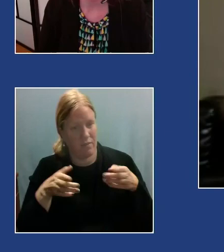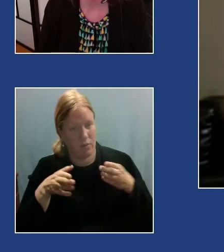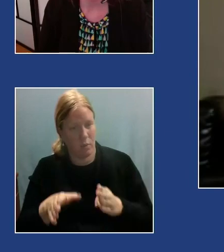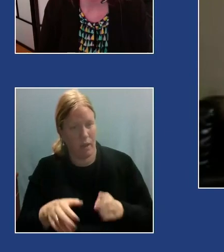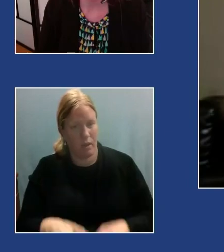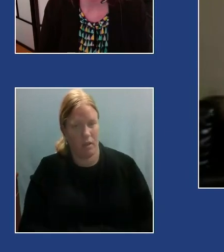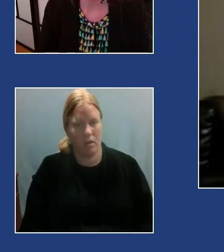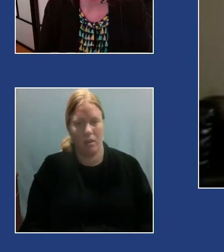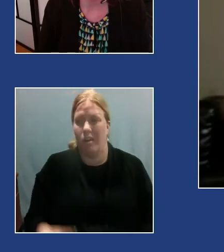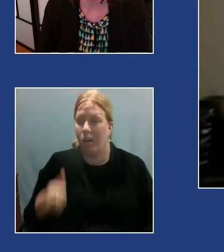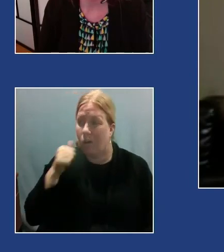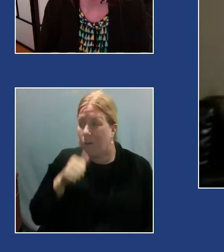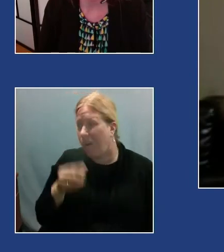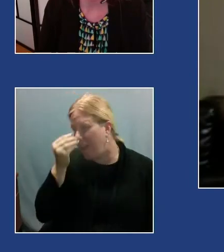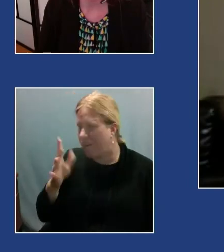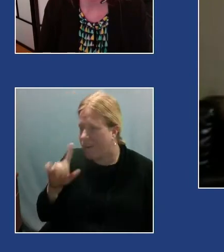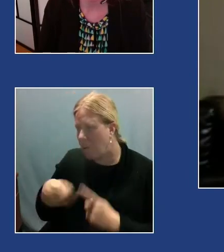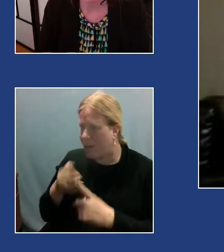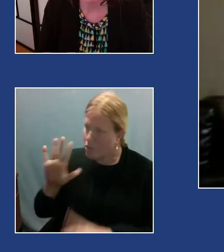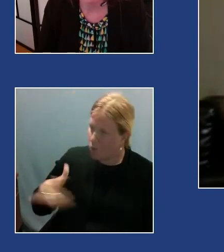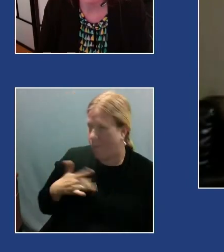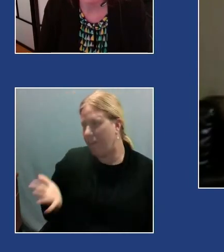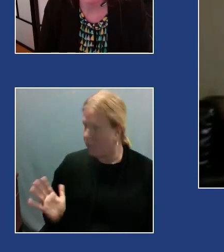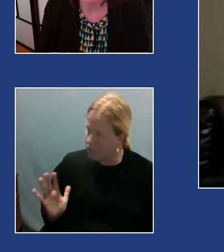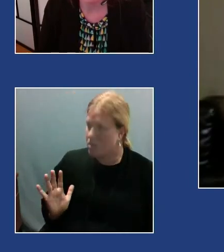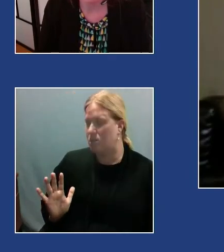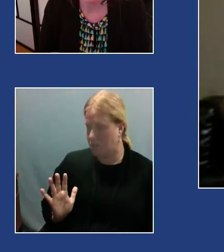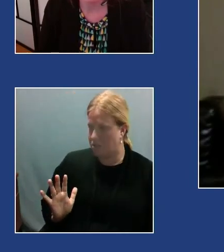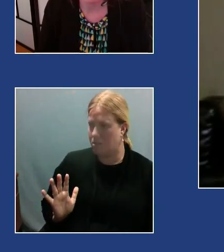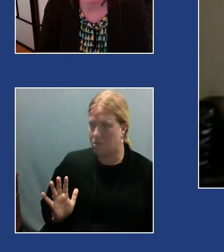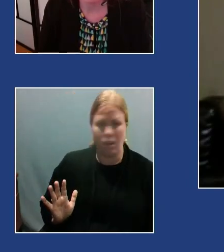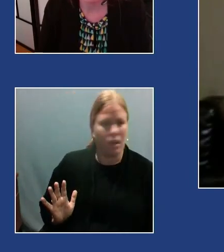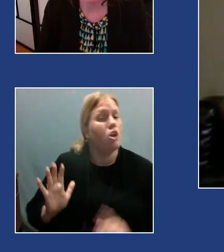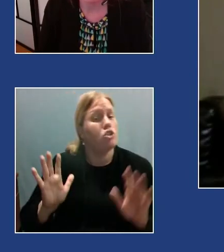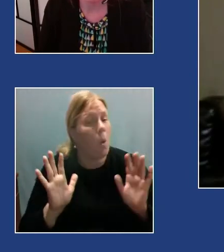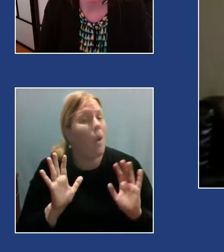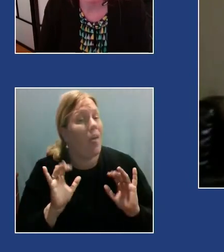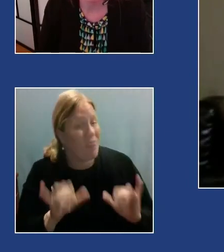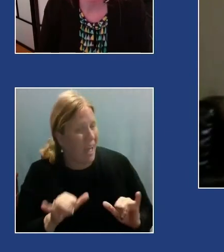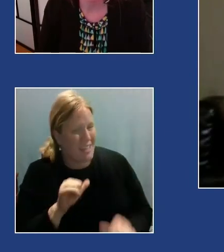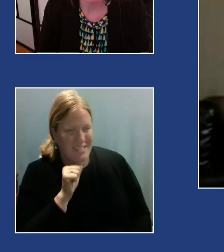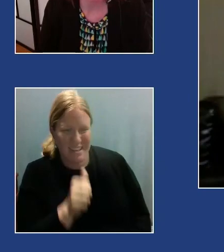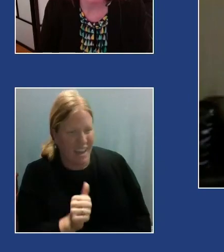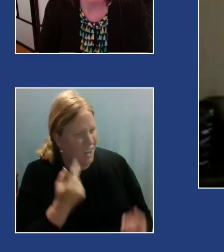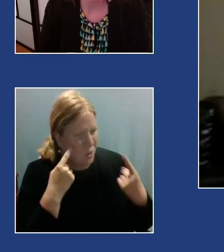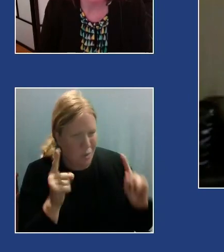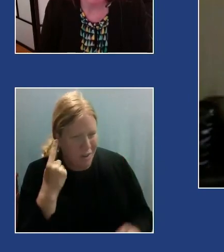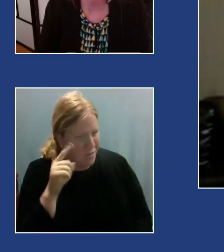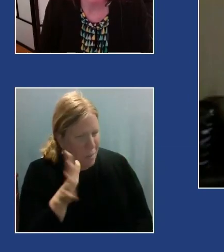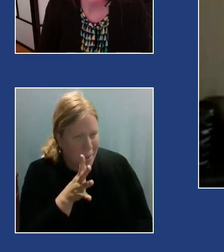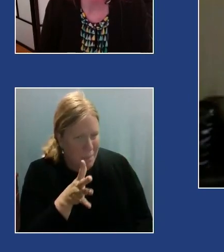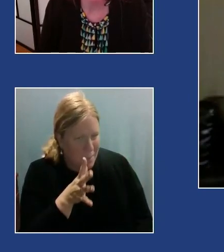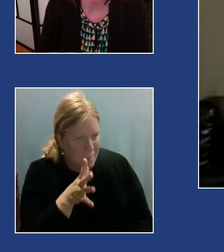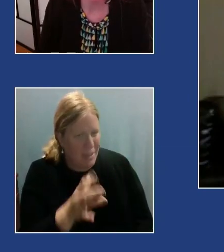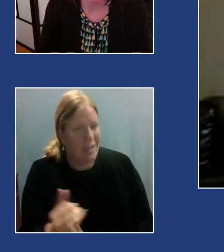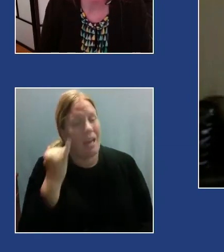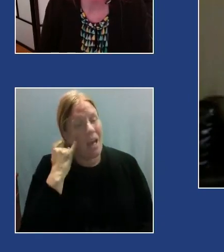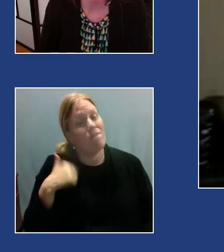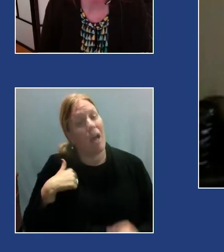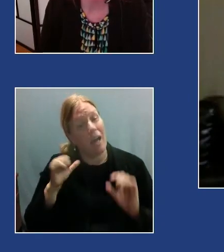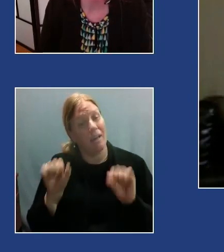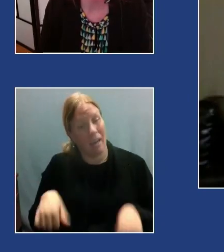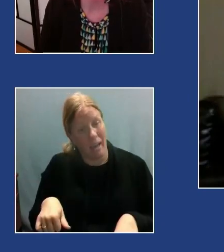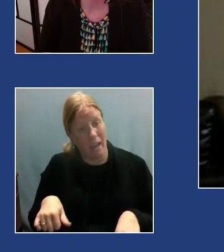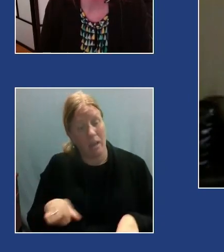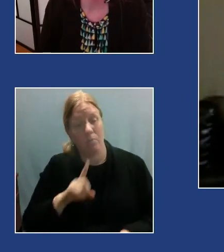be like, girl, I don't care about your feelings, right? So that's just not going to work. However, if I can be really